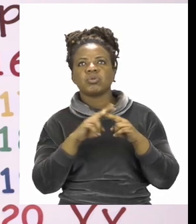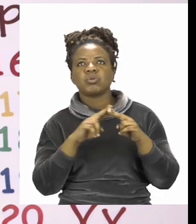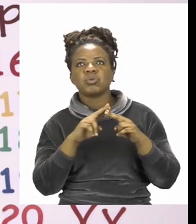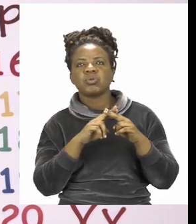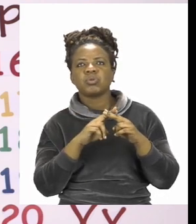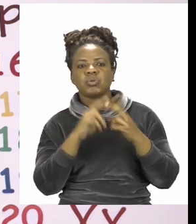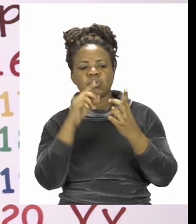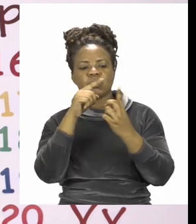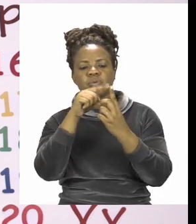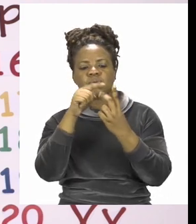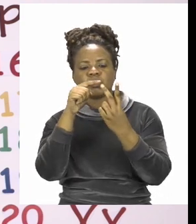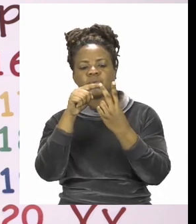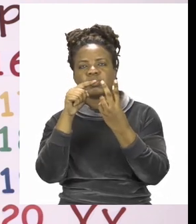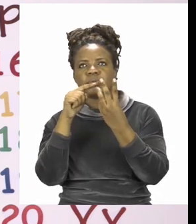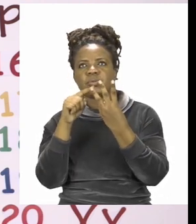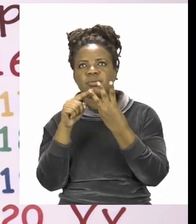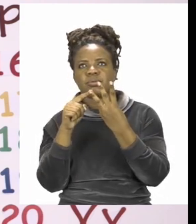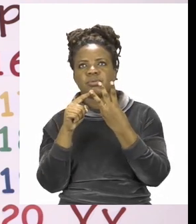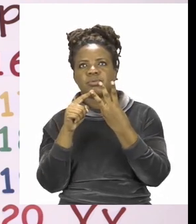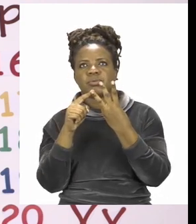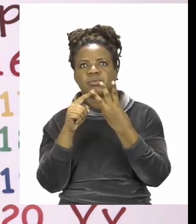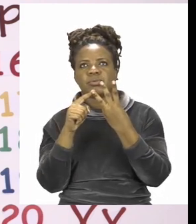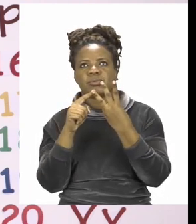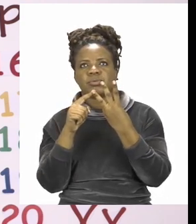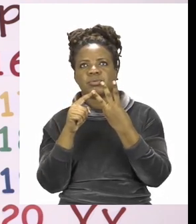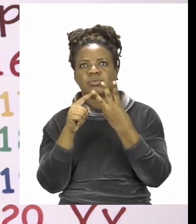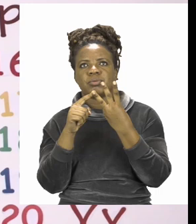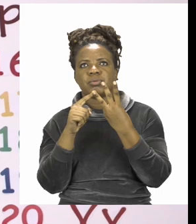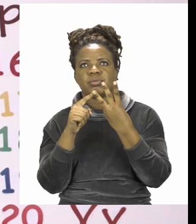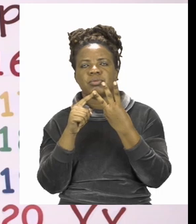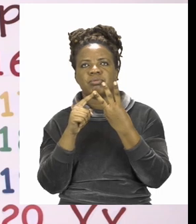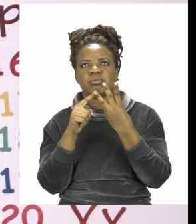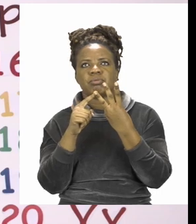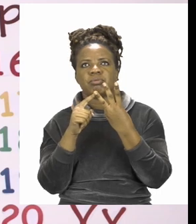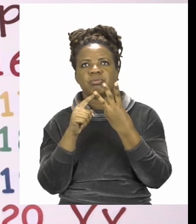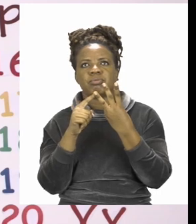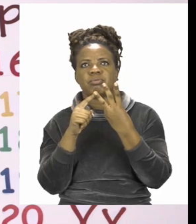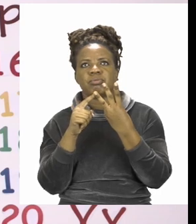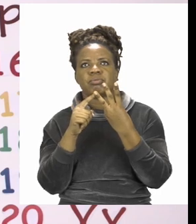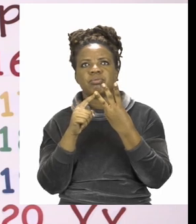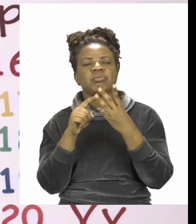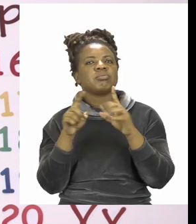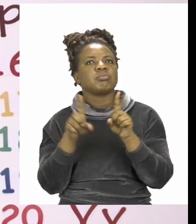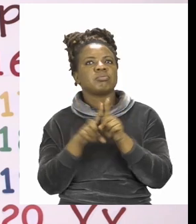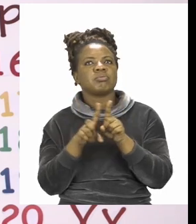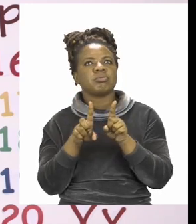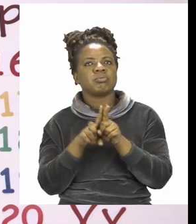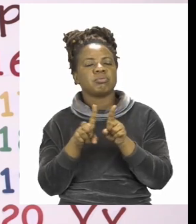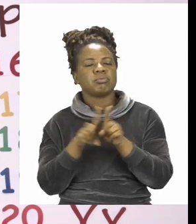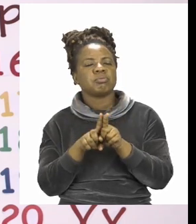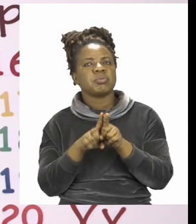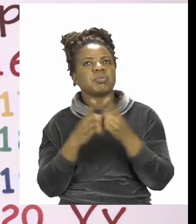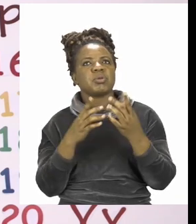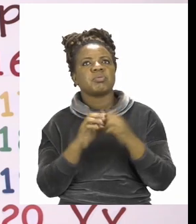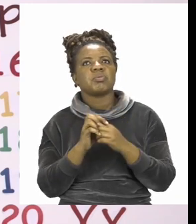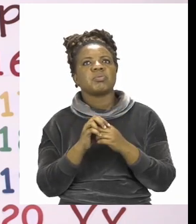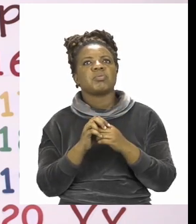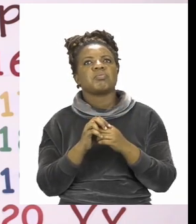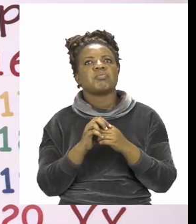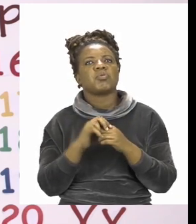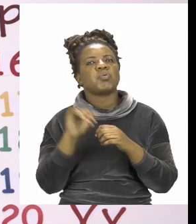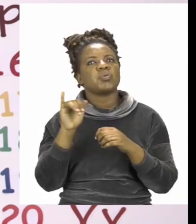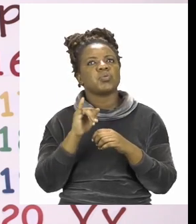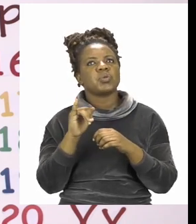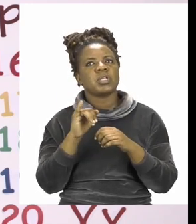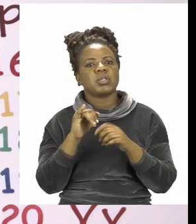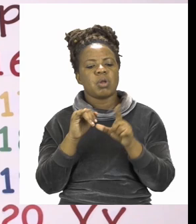Now pretend that this is a hungry crocodile and he likes to eat big numbers. So when